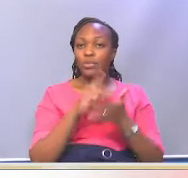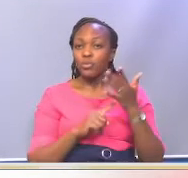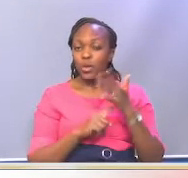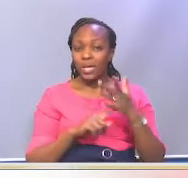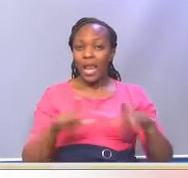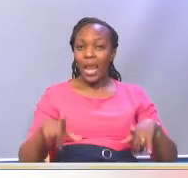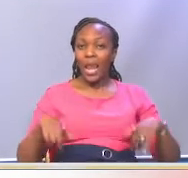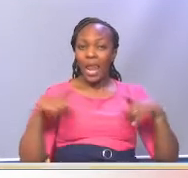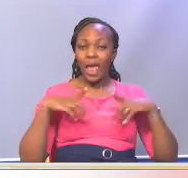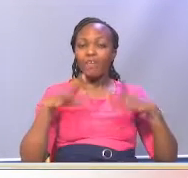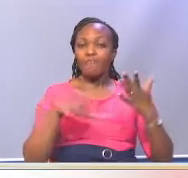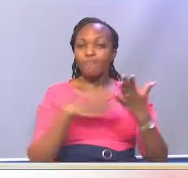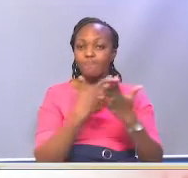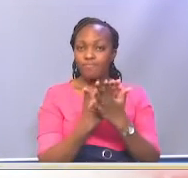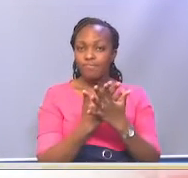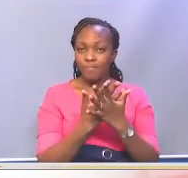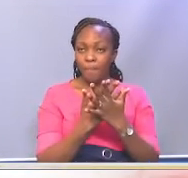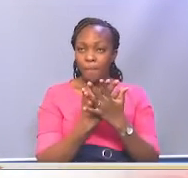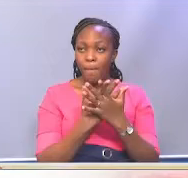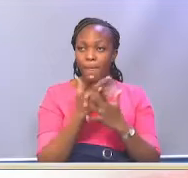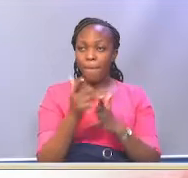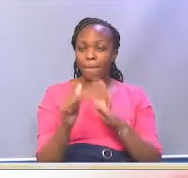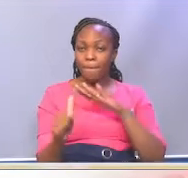eight, section one,